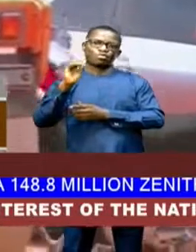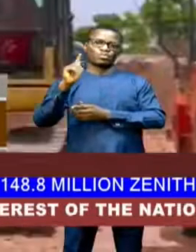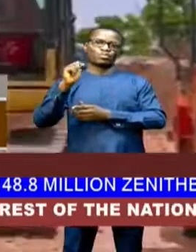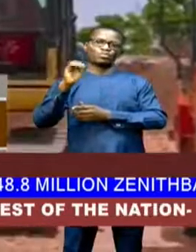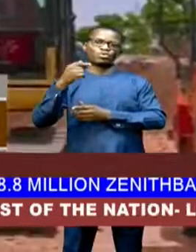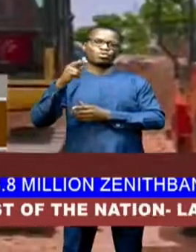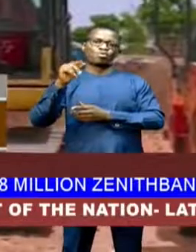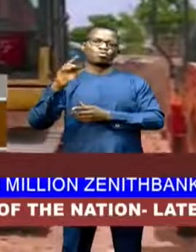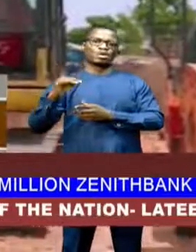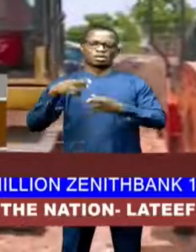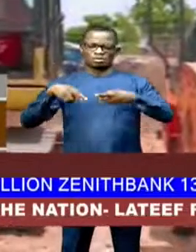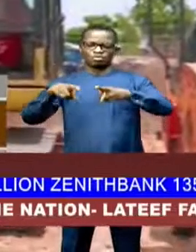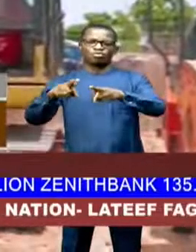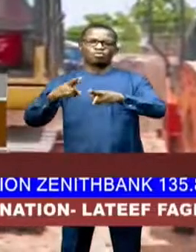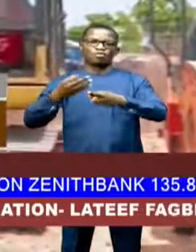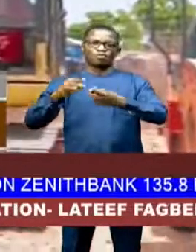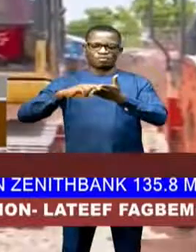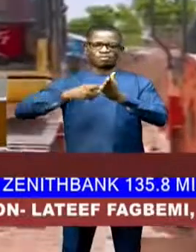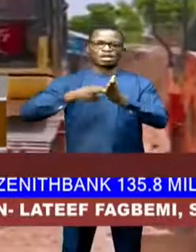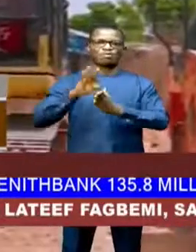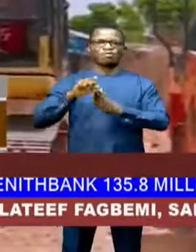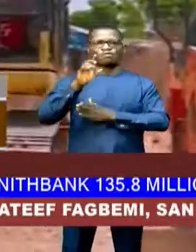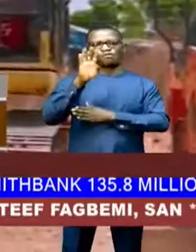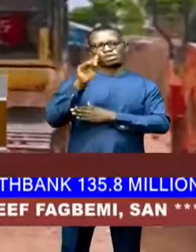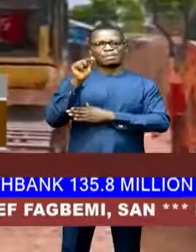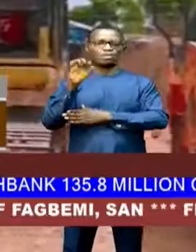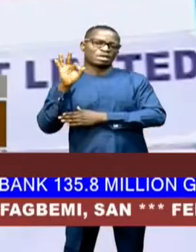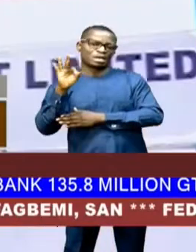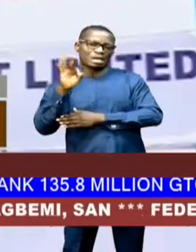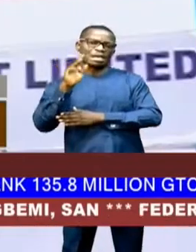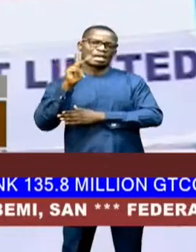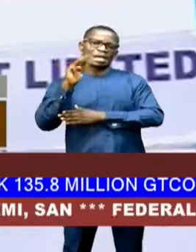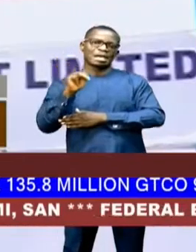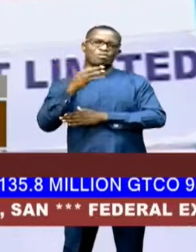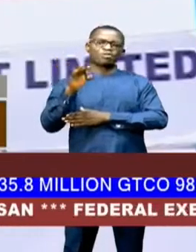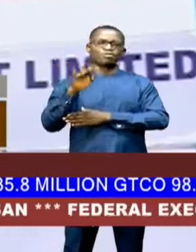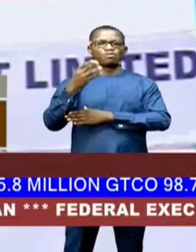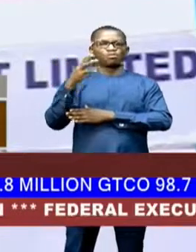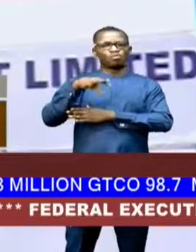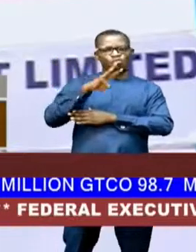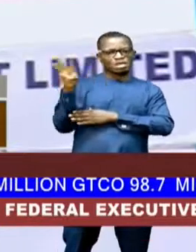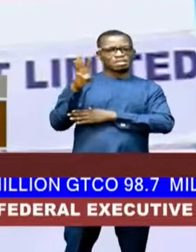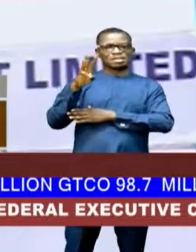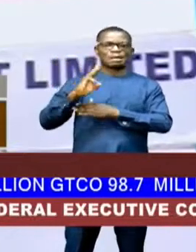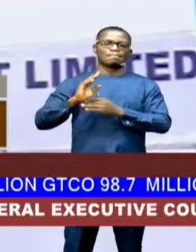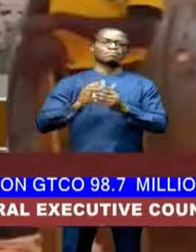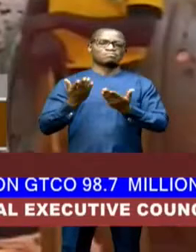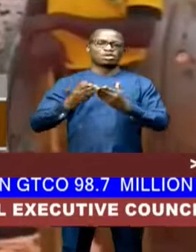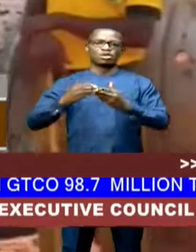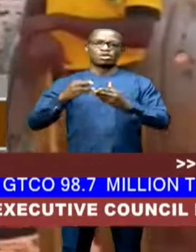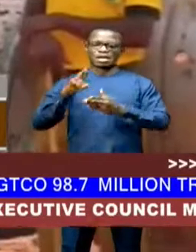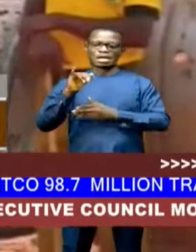Road, construction of 19.4-kilometer Western Bypass and 8.7-Stand Bypass Ring Roots,